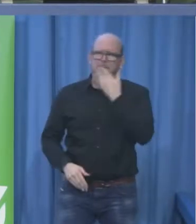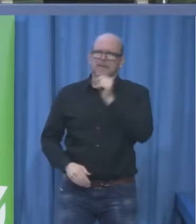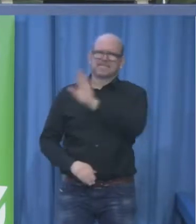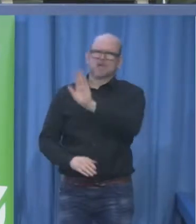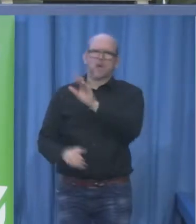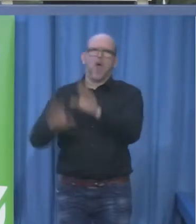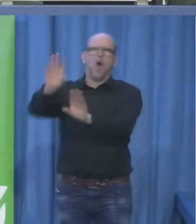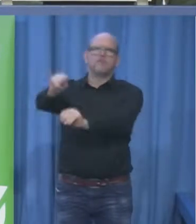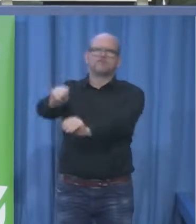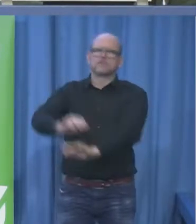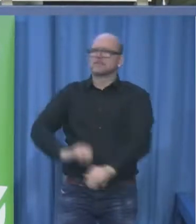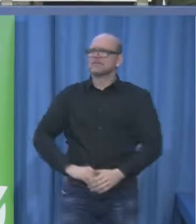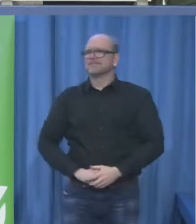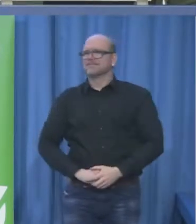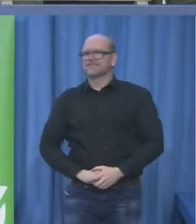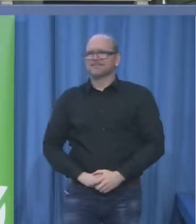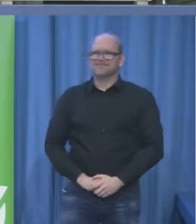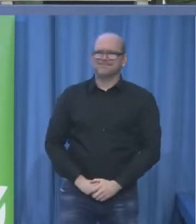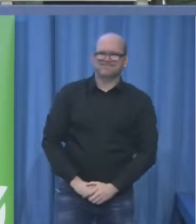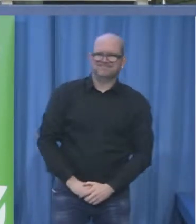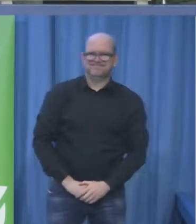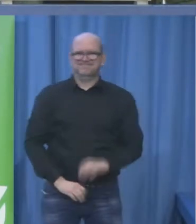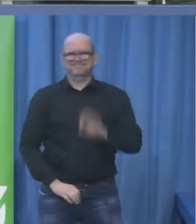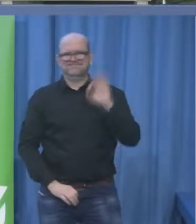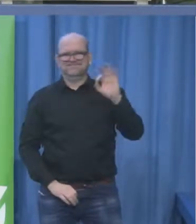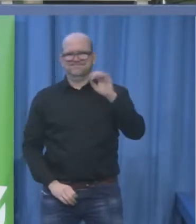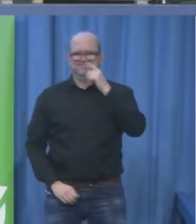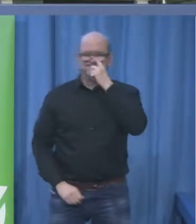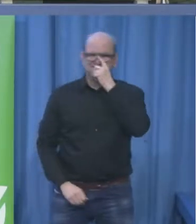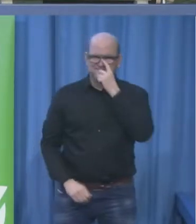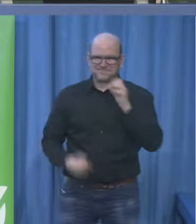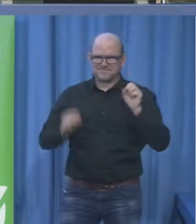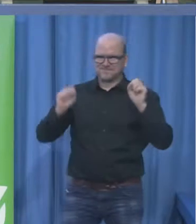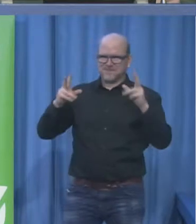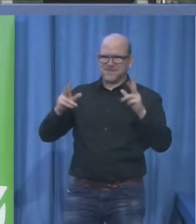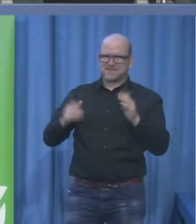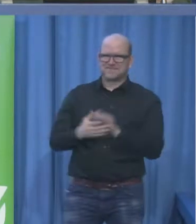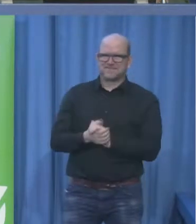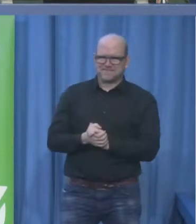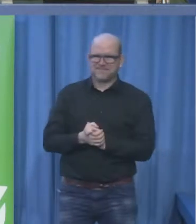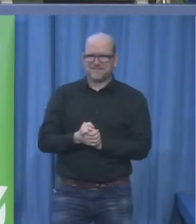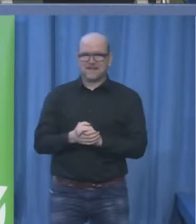we've now introduced over 3 000 audio cash machines across the uk